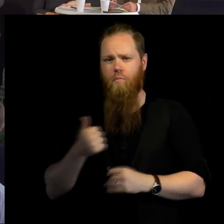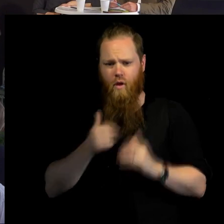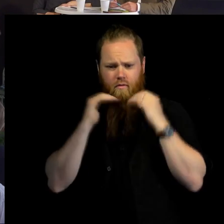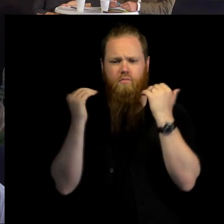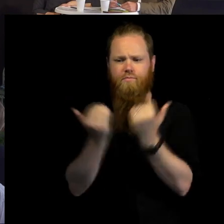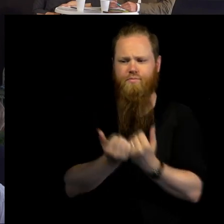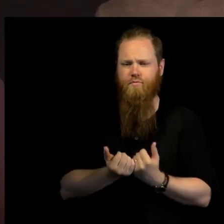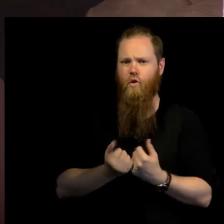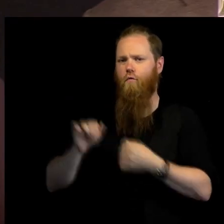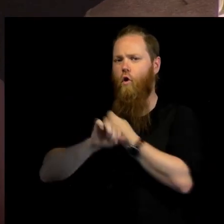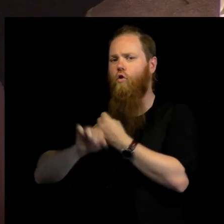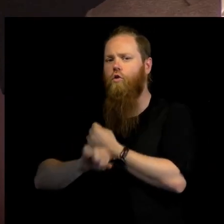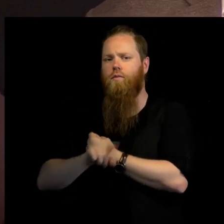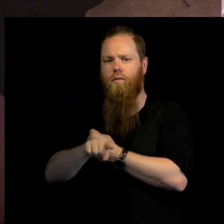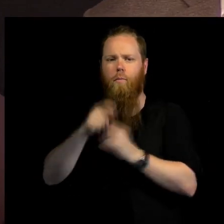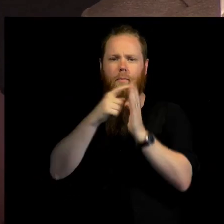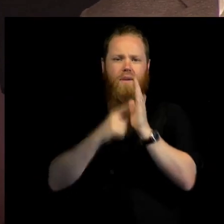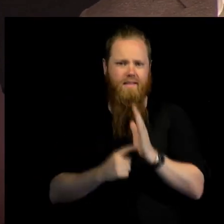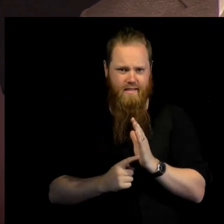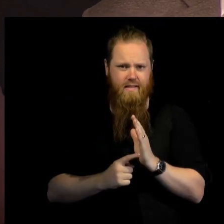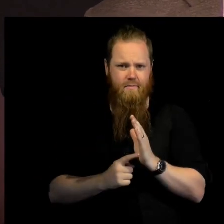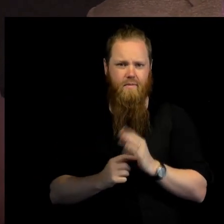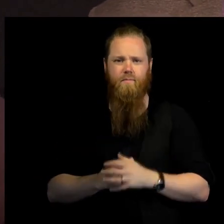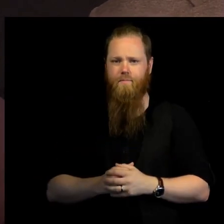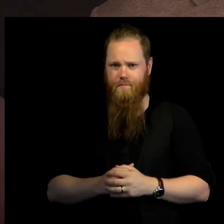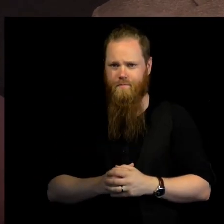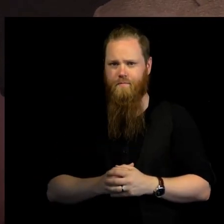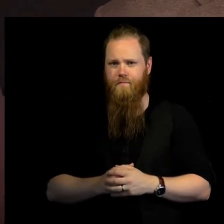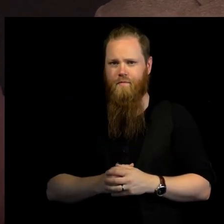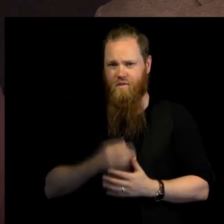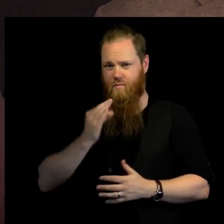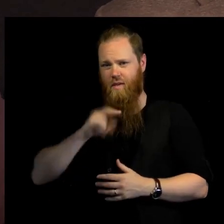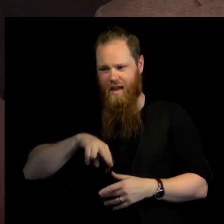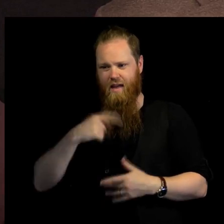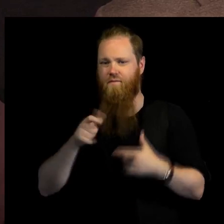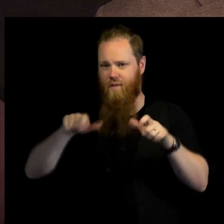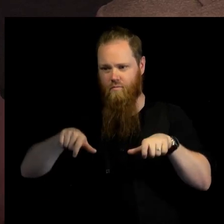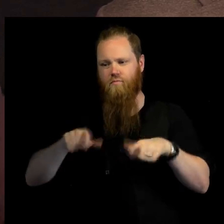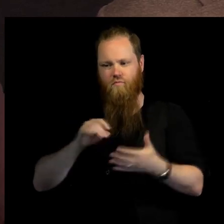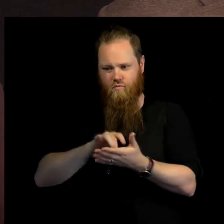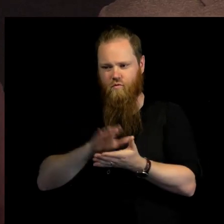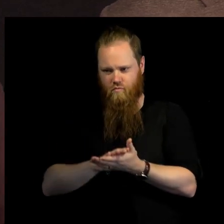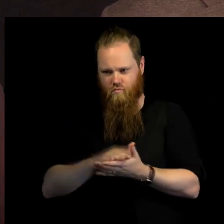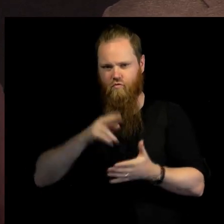those principles that are enshrined in the UN Charter and elsewhere.